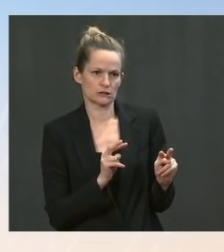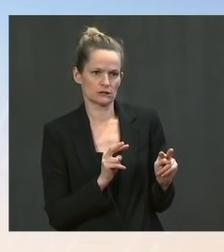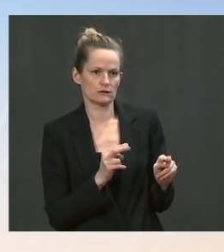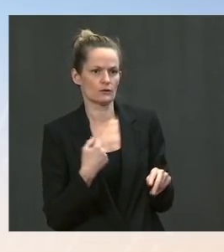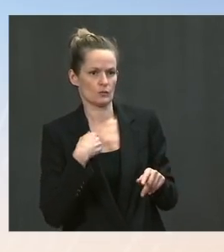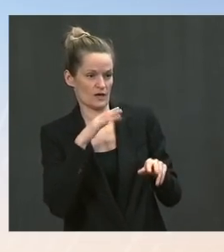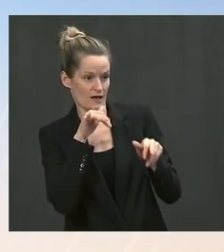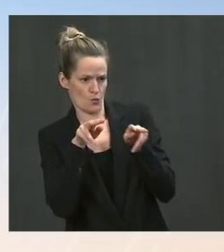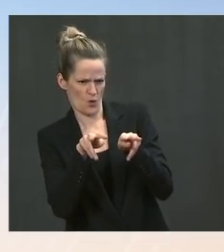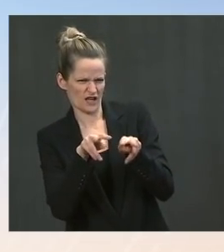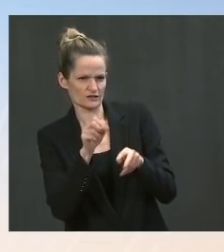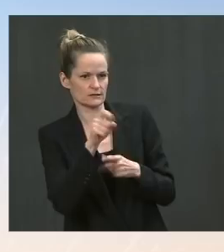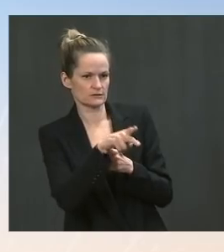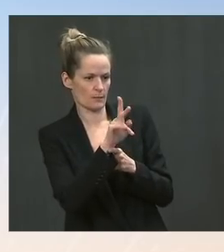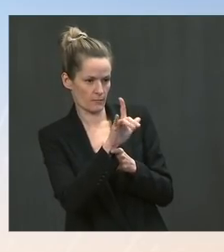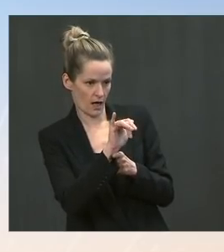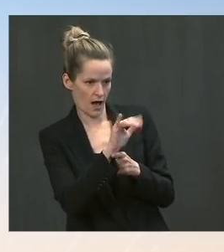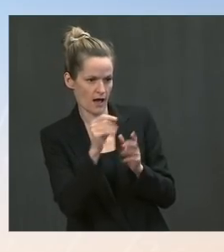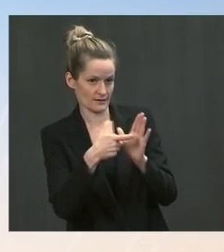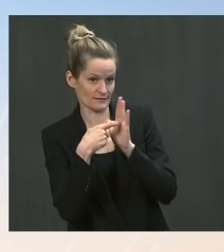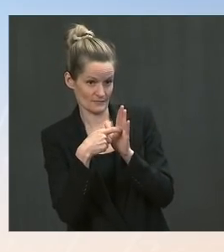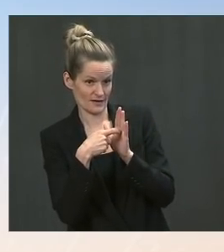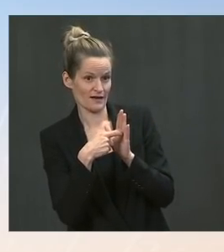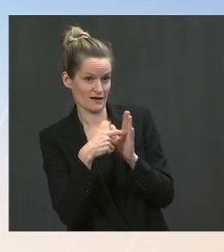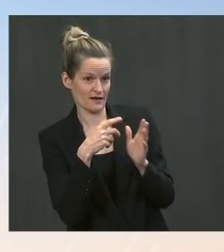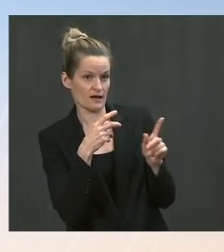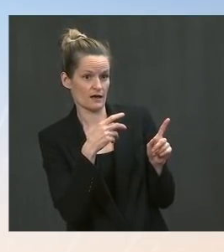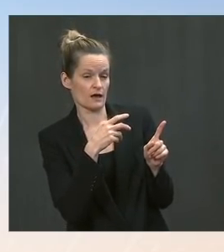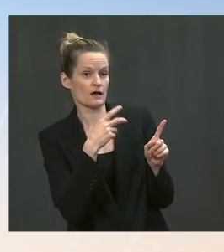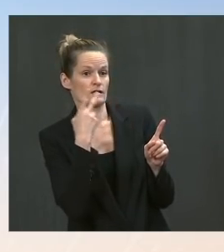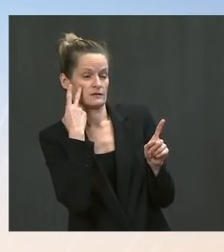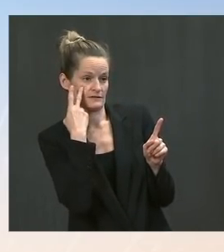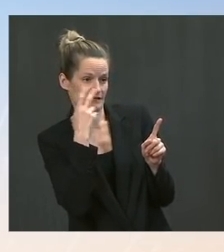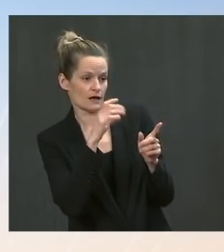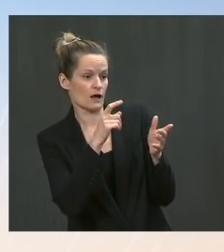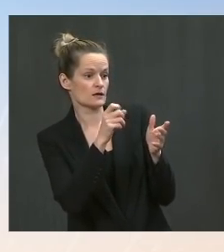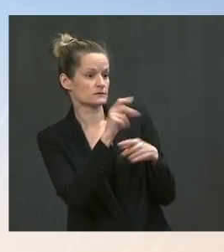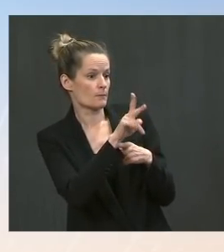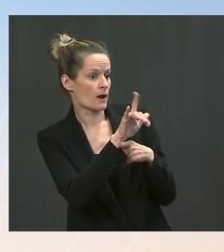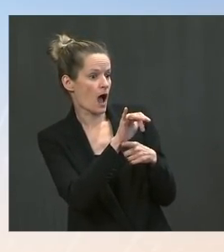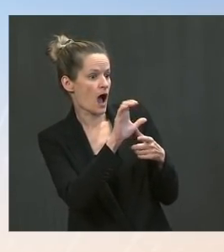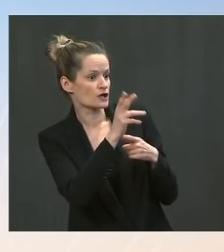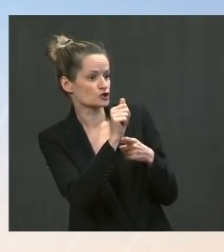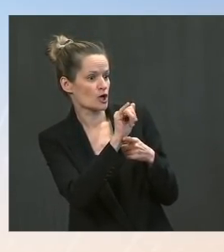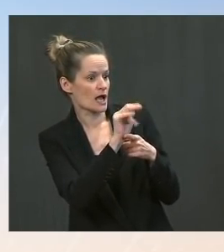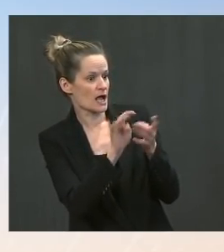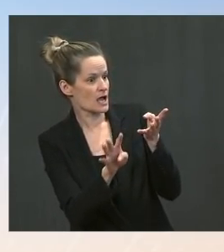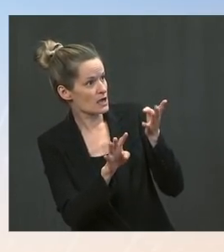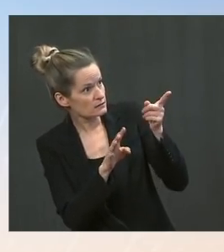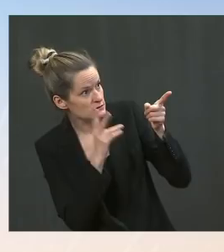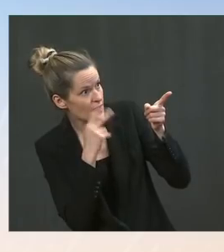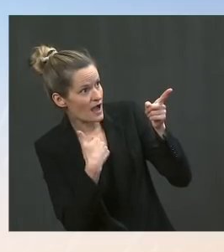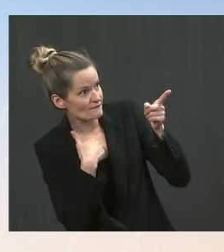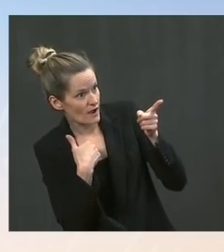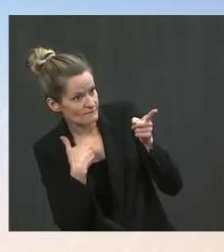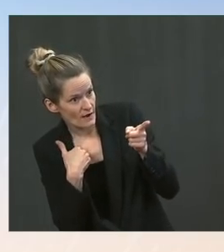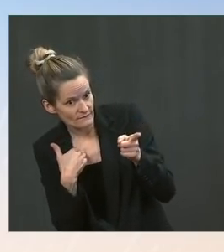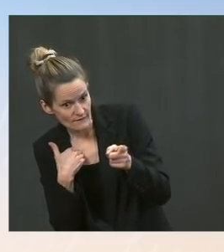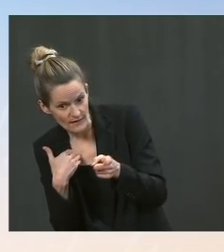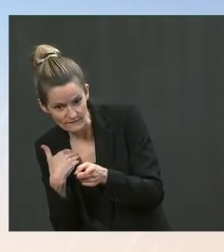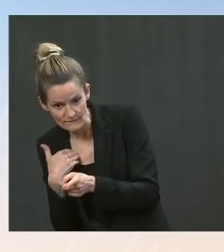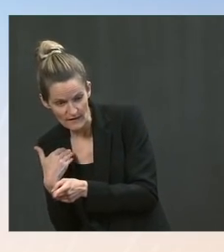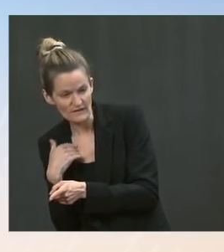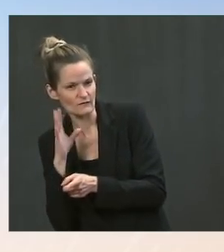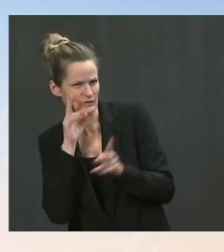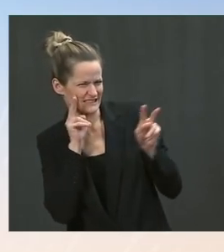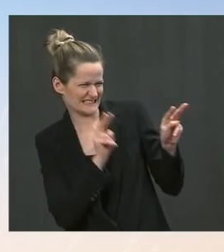issue. But we've seen, for example, in Malaysia and Vietnam, the rise of Delta in countries like Malaysia and Vietnam has impacted the